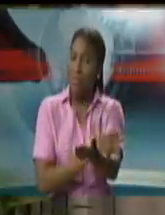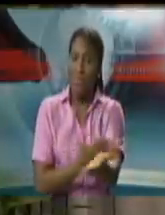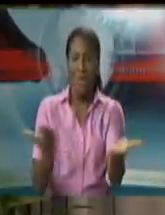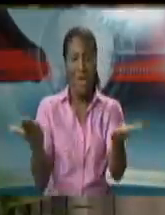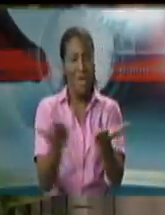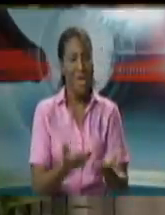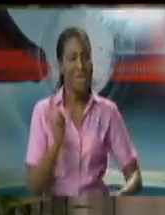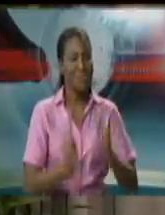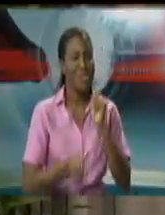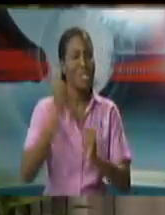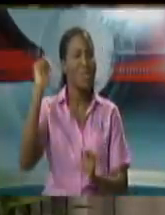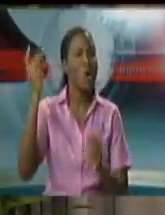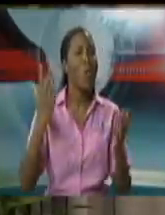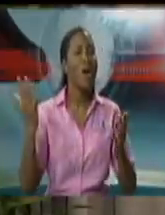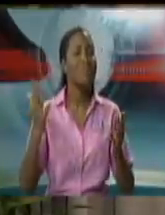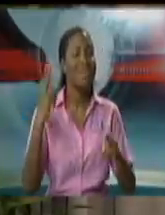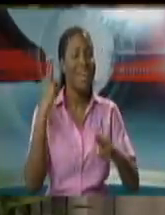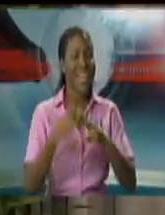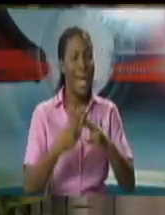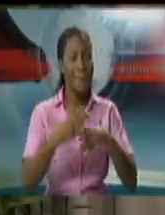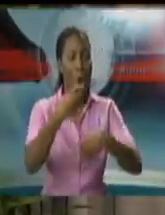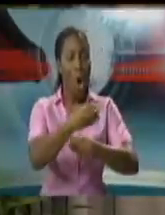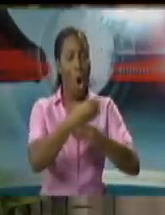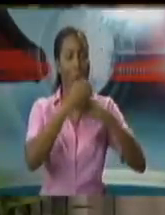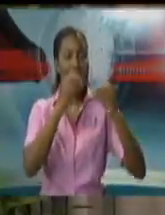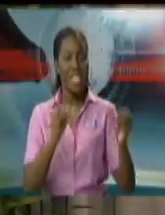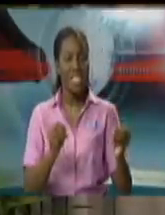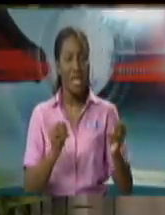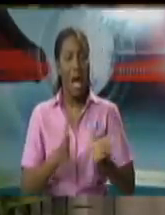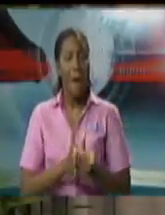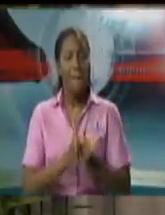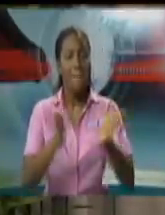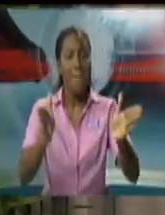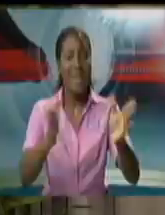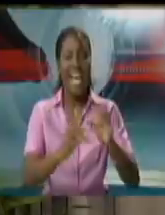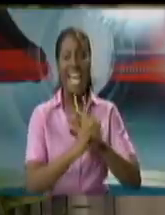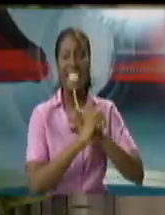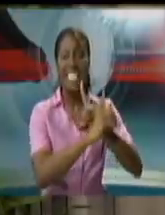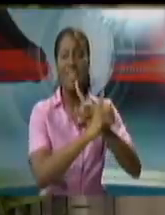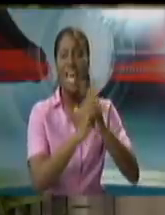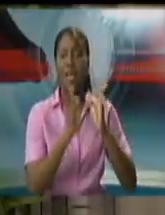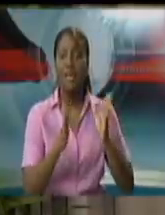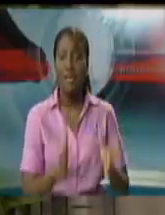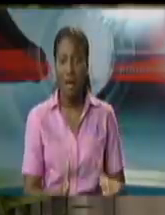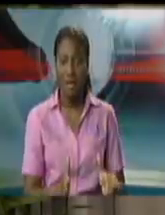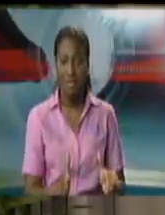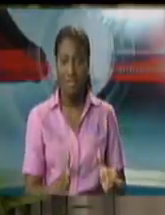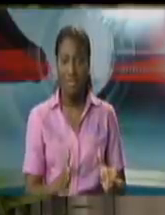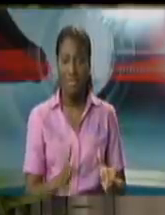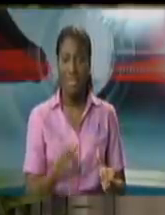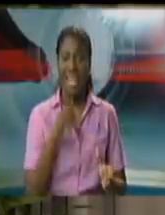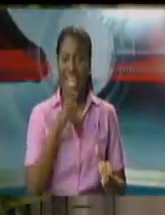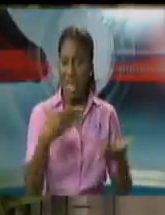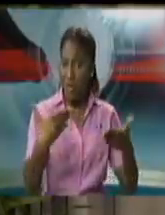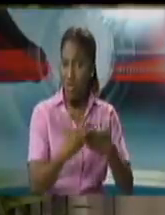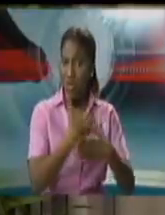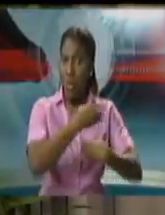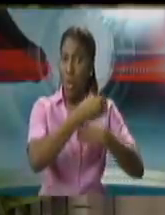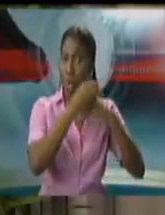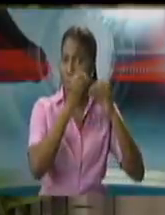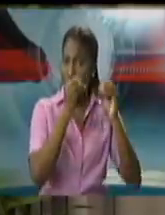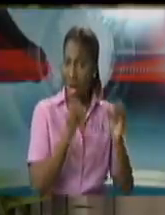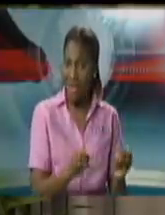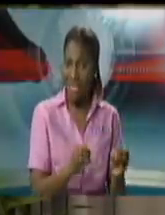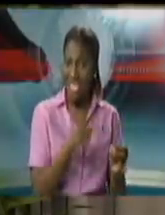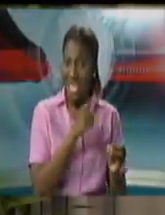the Public Defender. The Public Defender's Office has been operationalized. The Chief Public